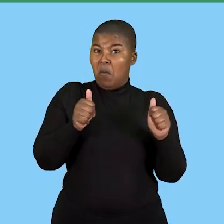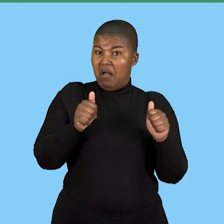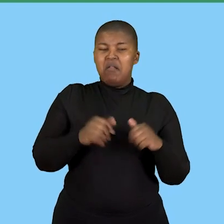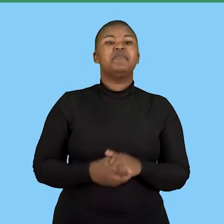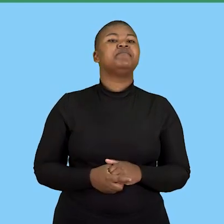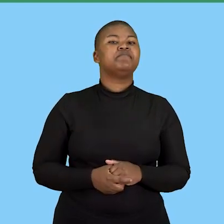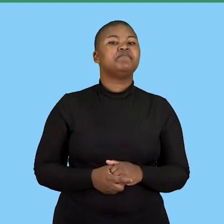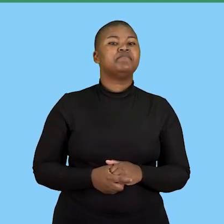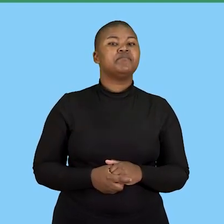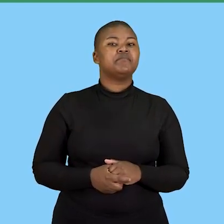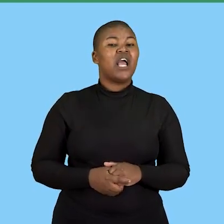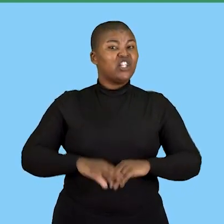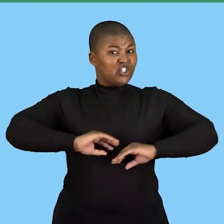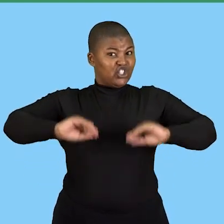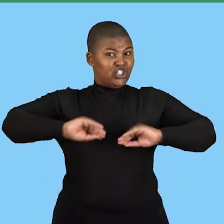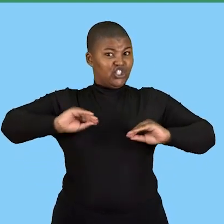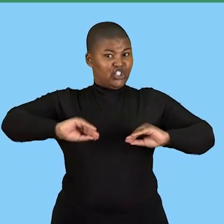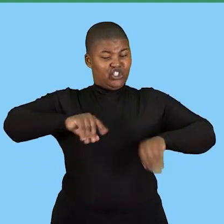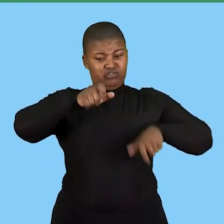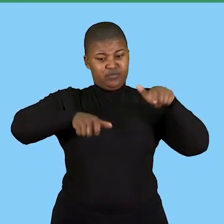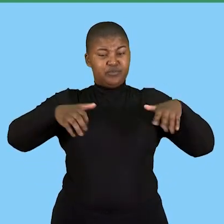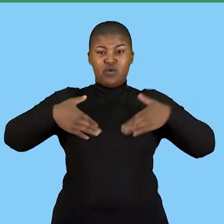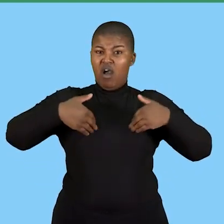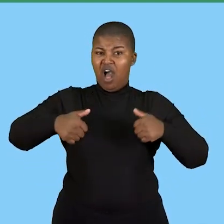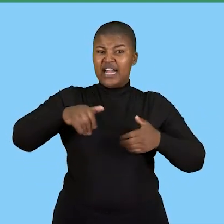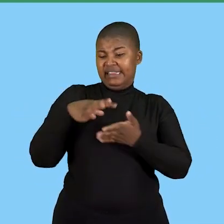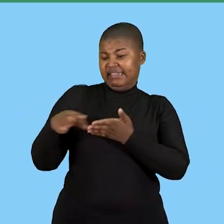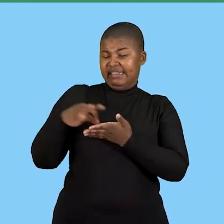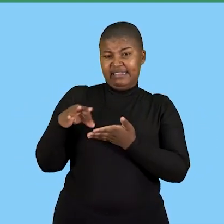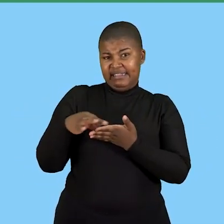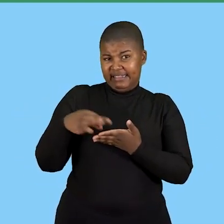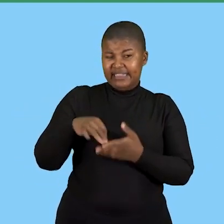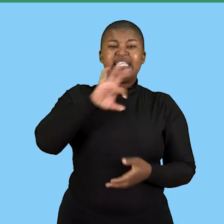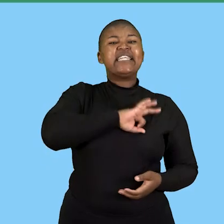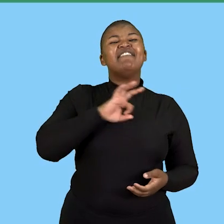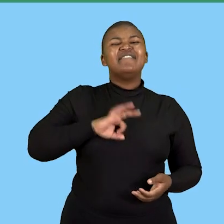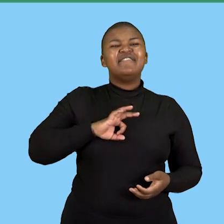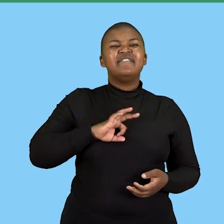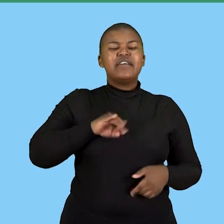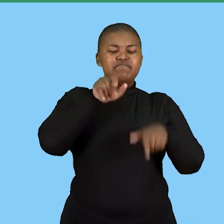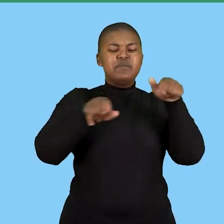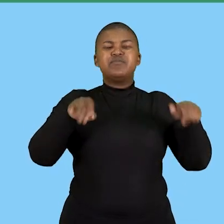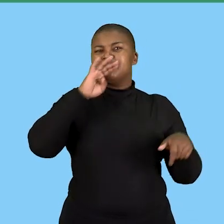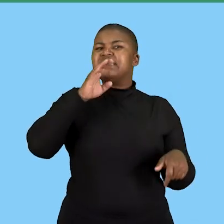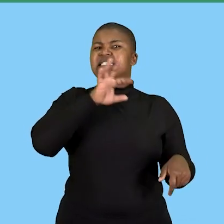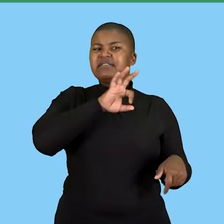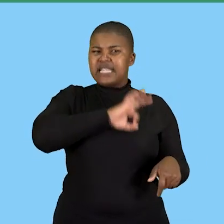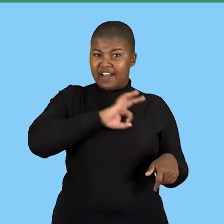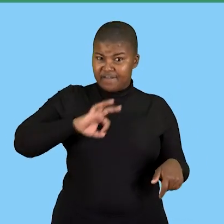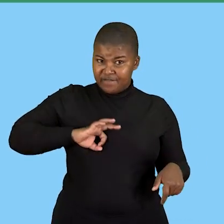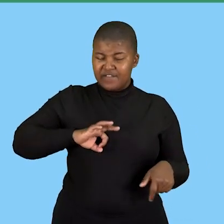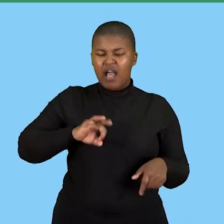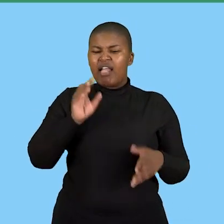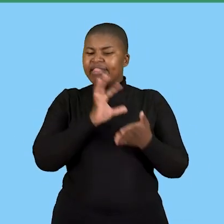that is one they should educate people about hygiene issues and when you're talking about people you're talking about employees inside the workplace